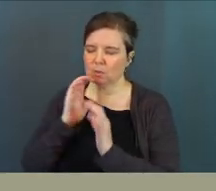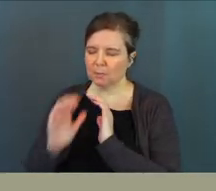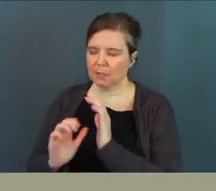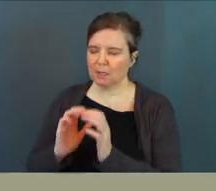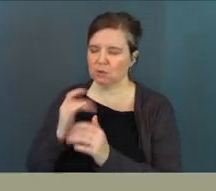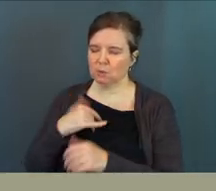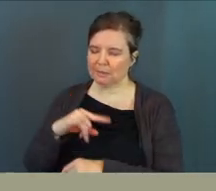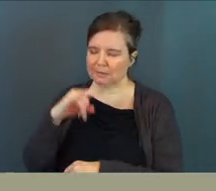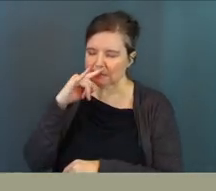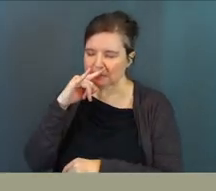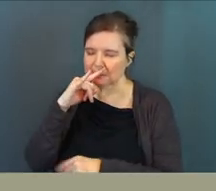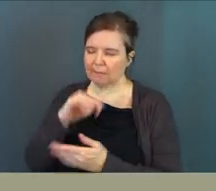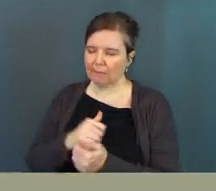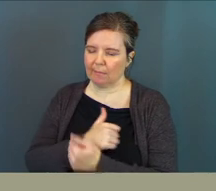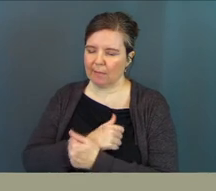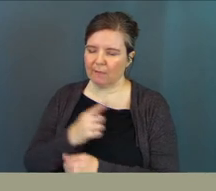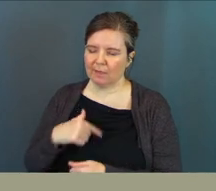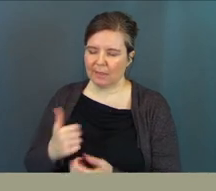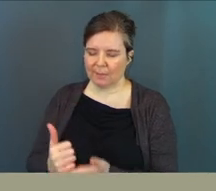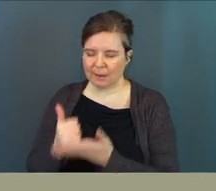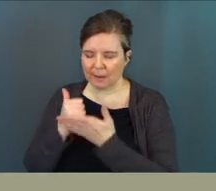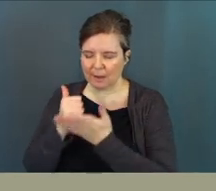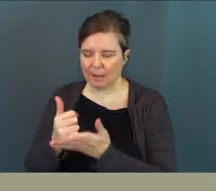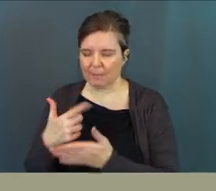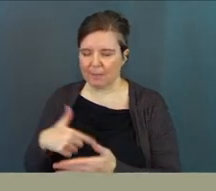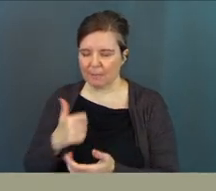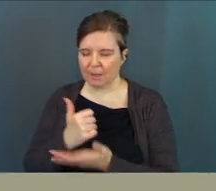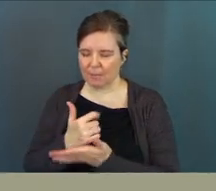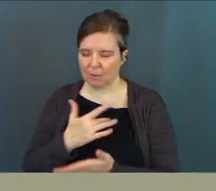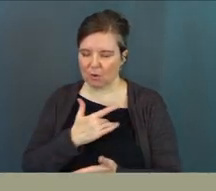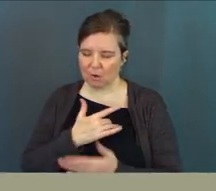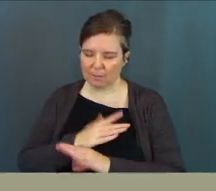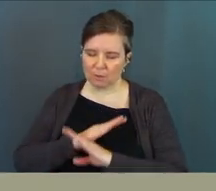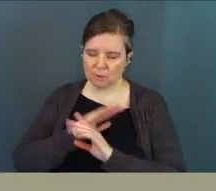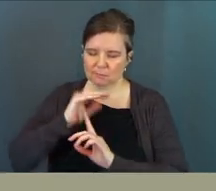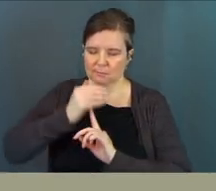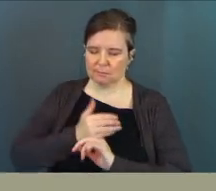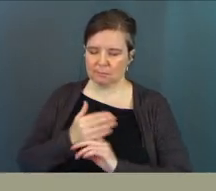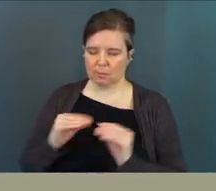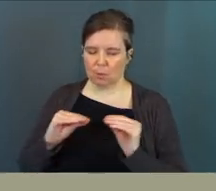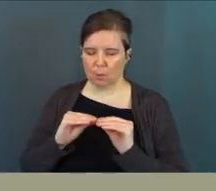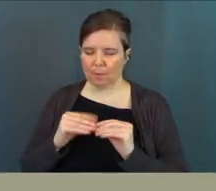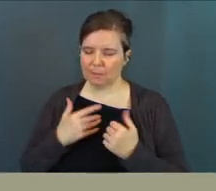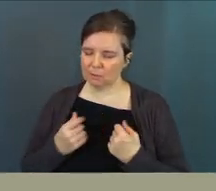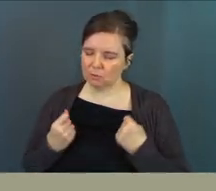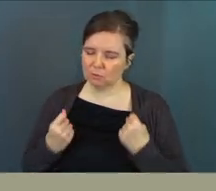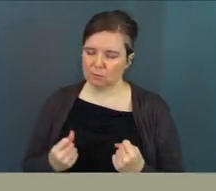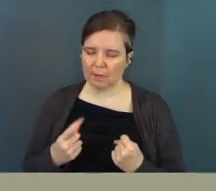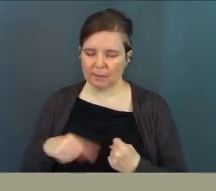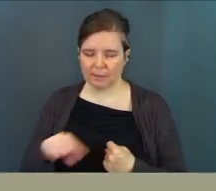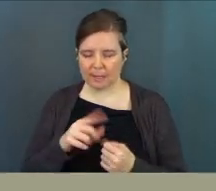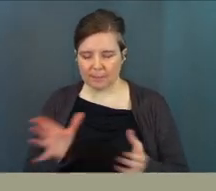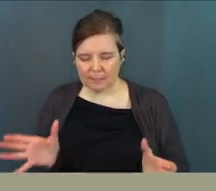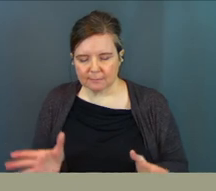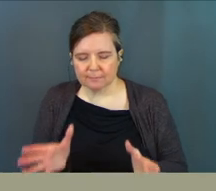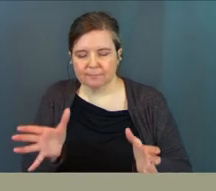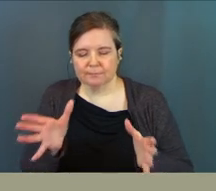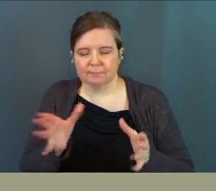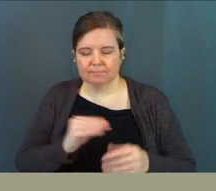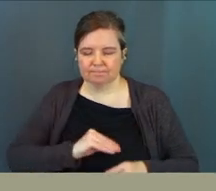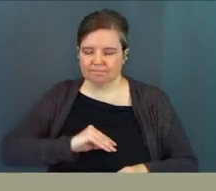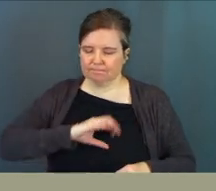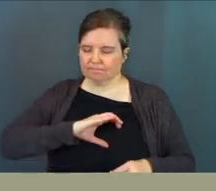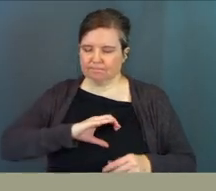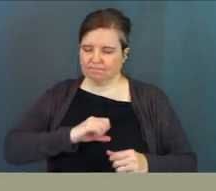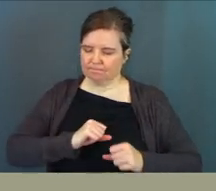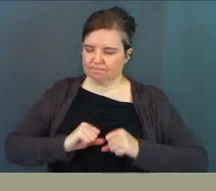communicate to his kids and love on them and help them, help their hearts, protect them, and do more than that, God, but strengthen them and build them up so that